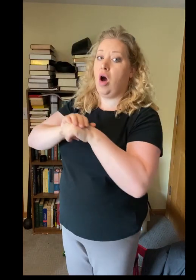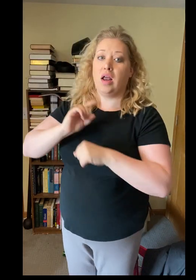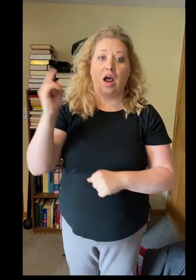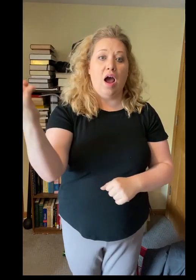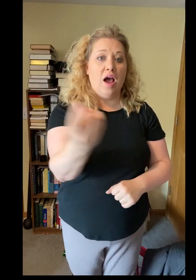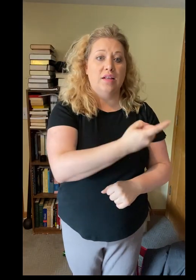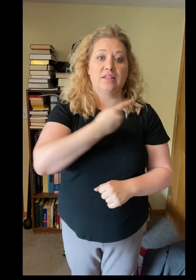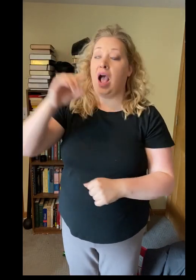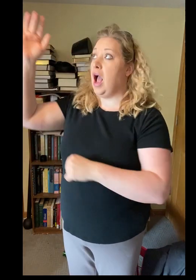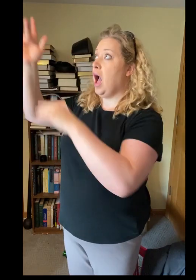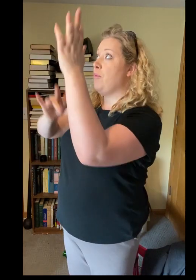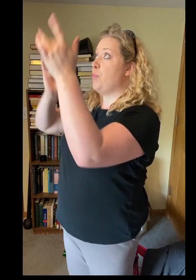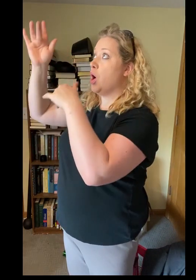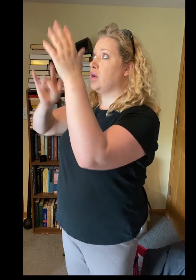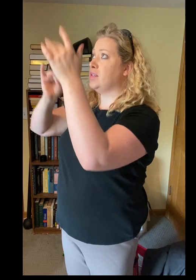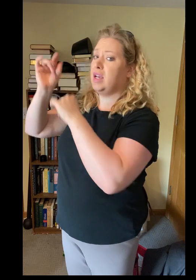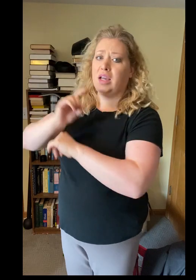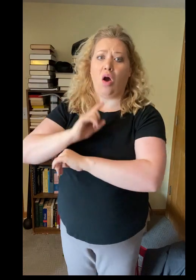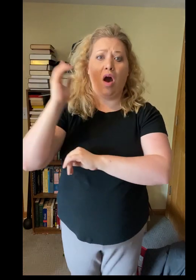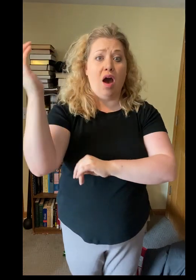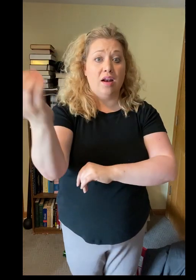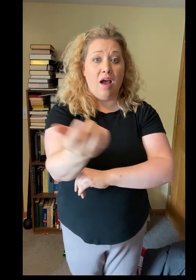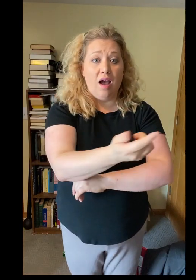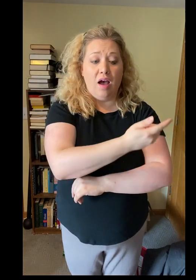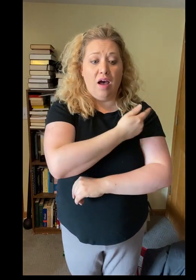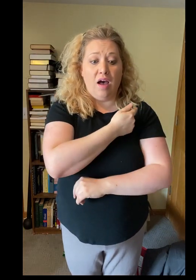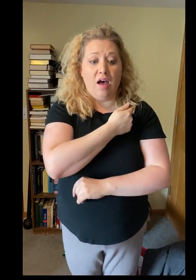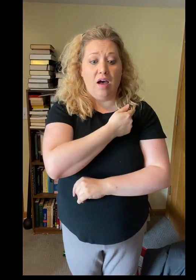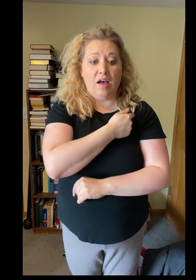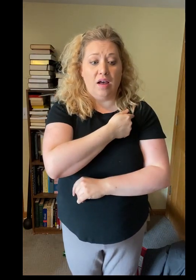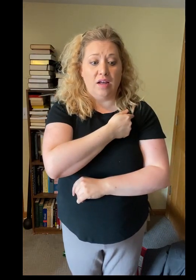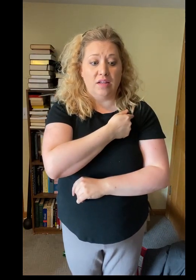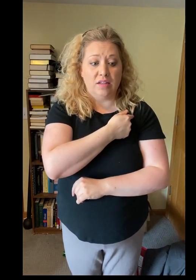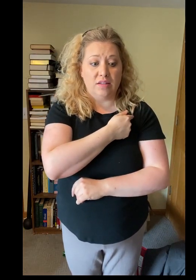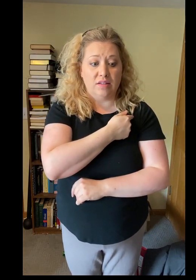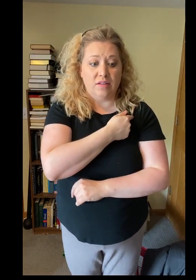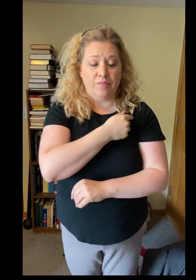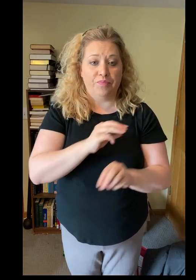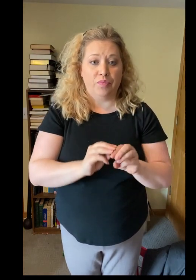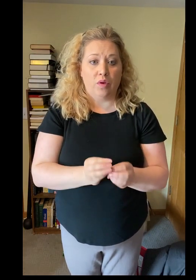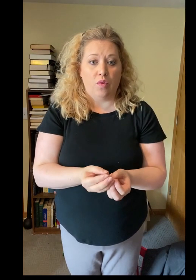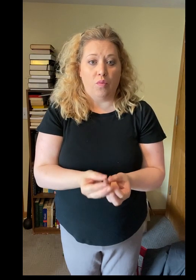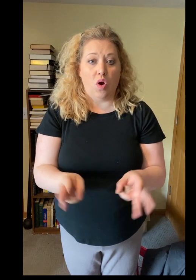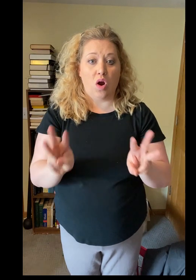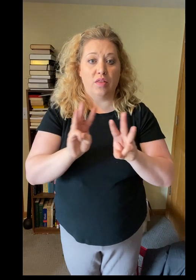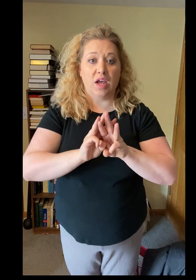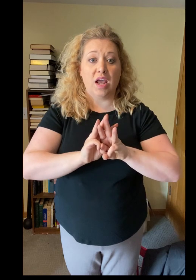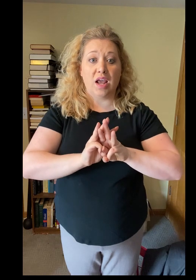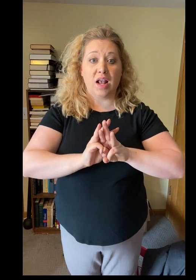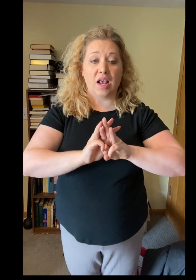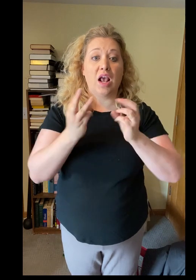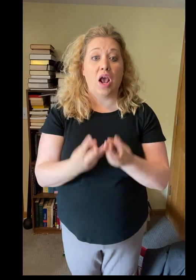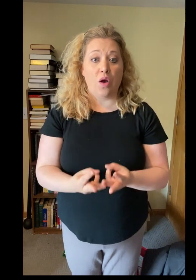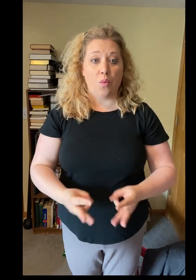on us, have mercy on us, have